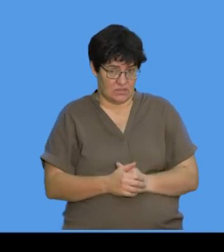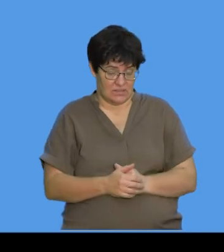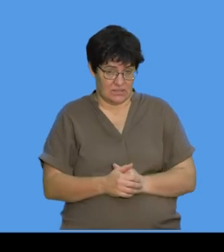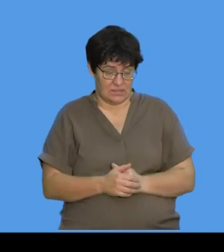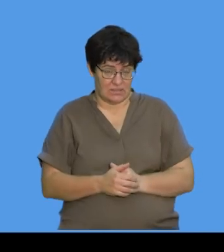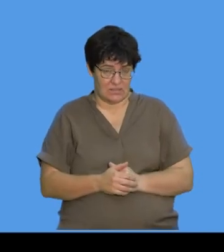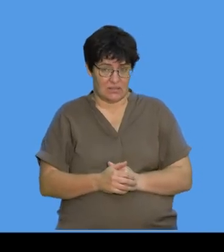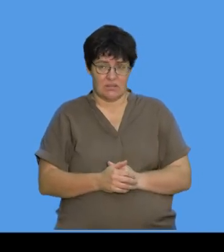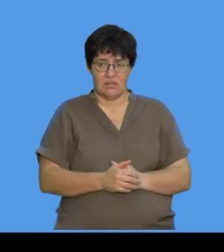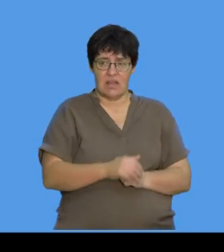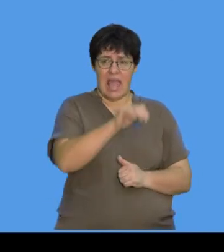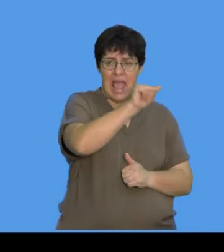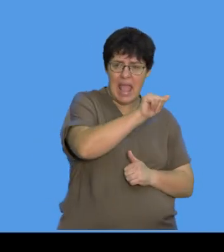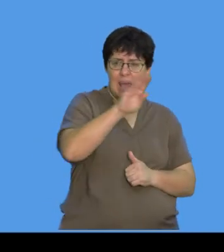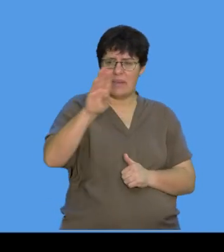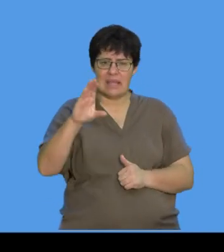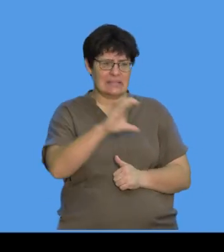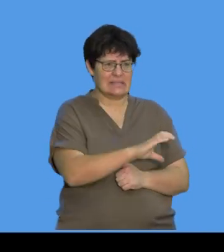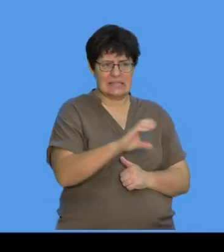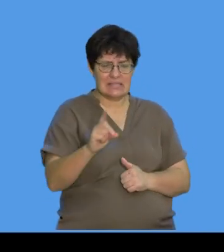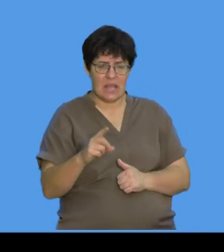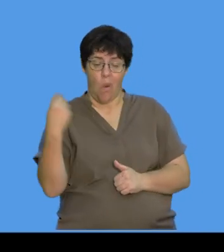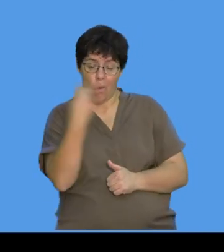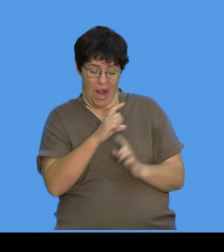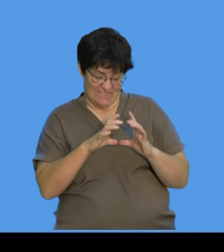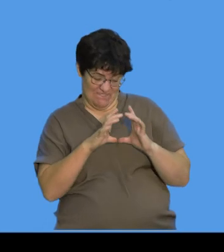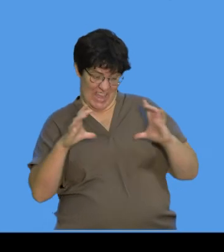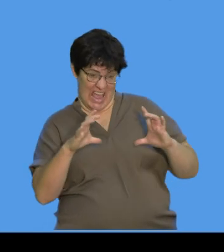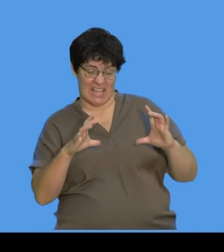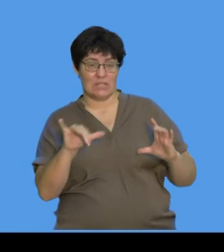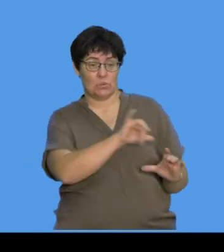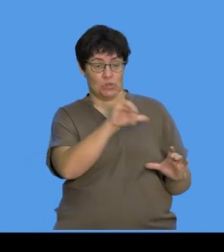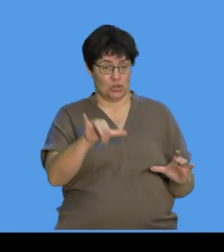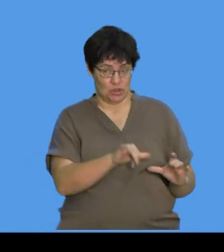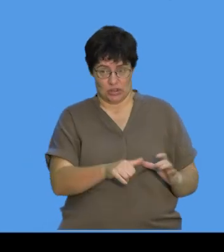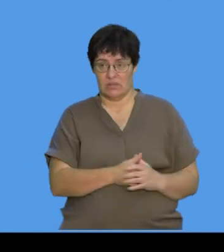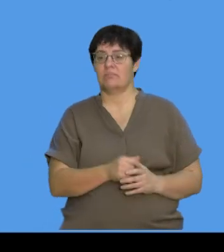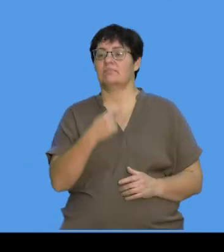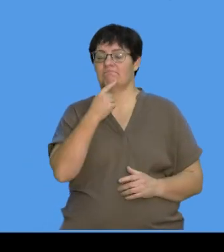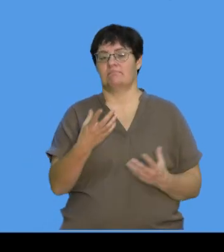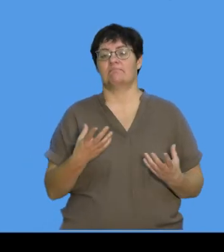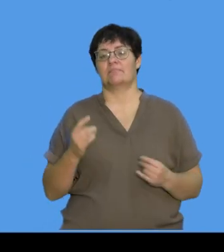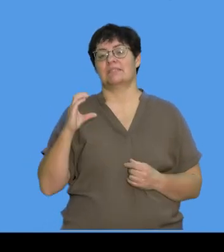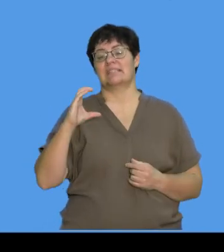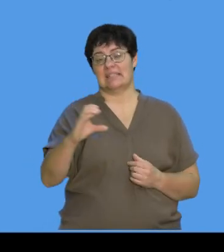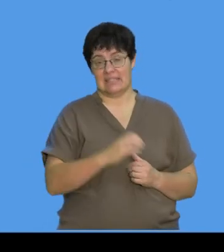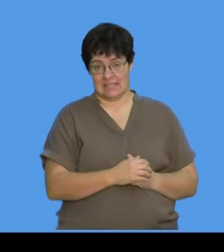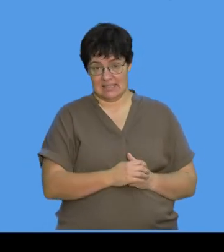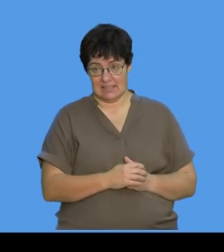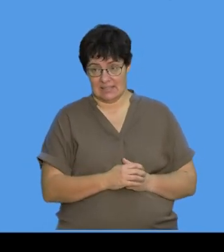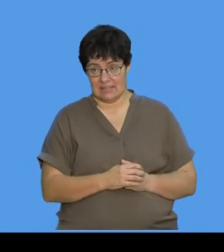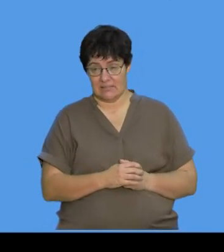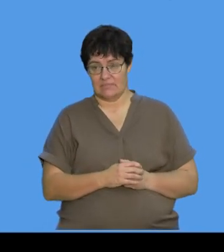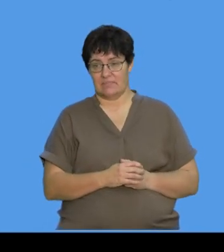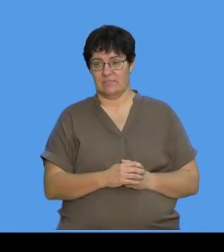mouthwash had the most white area? So, you're going to put there number C, so you get your one